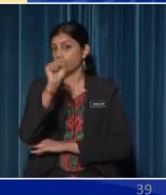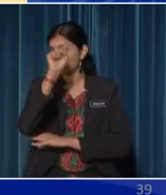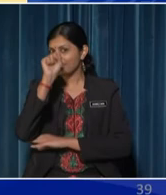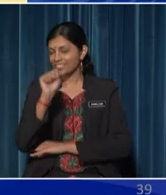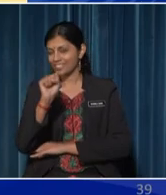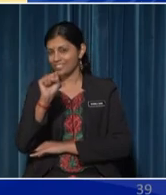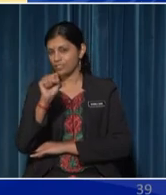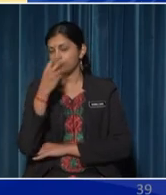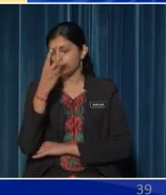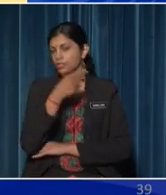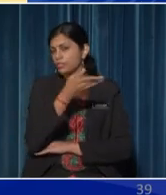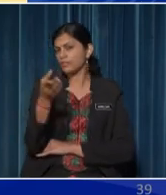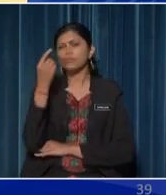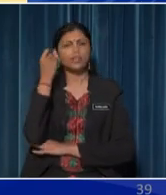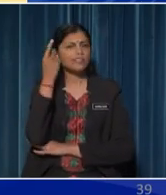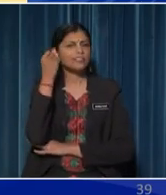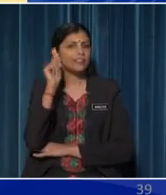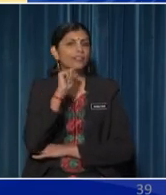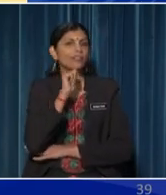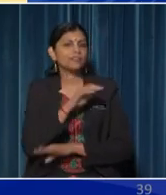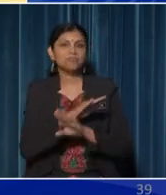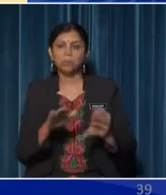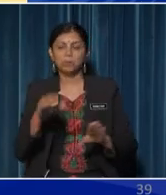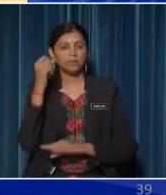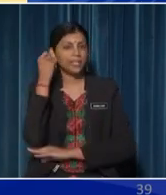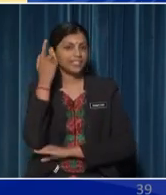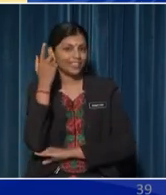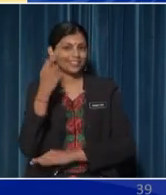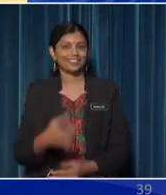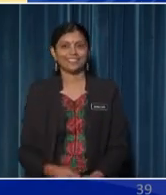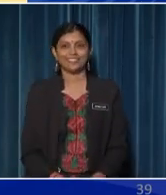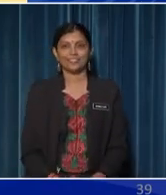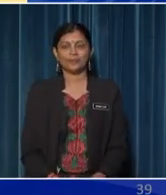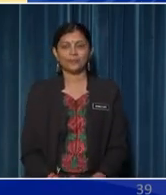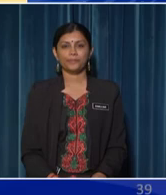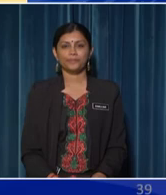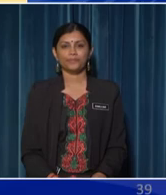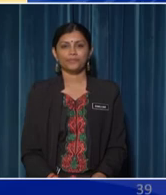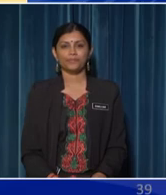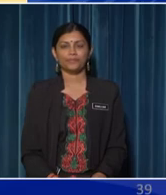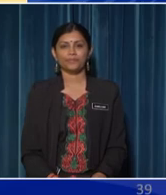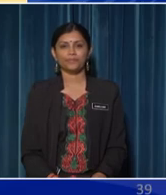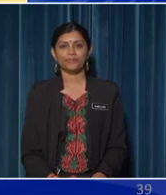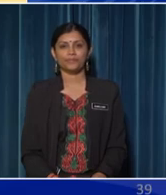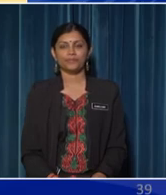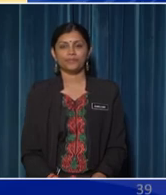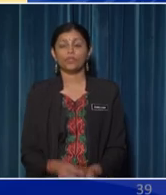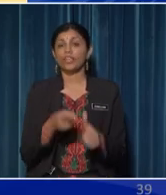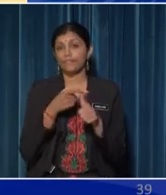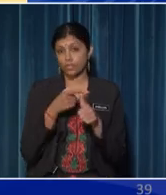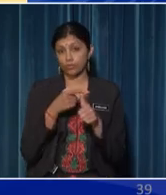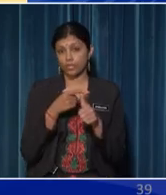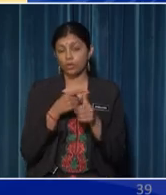exercises to see how much we understand about observing First,